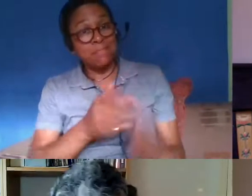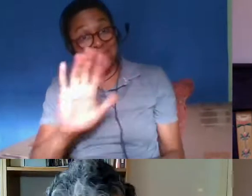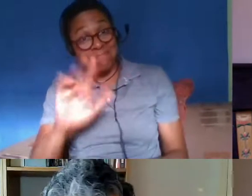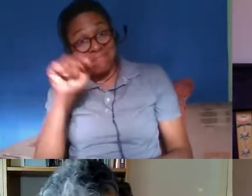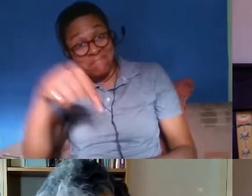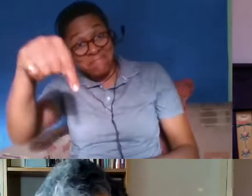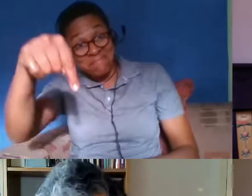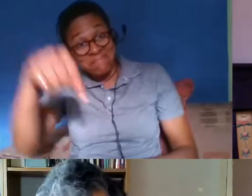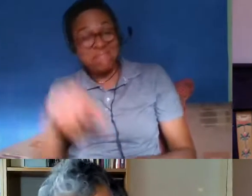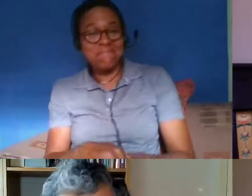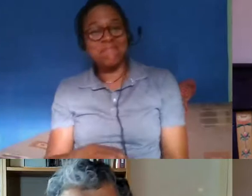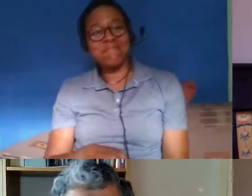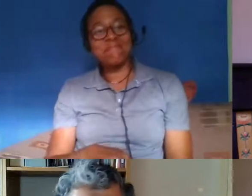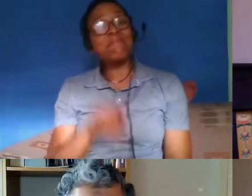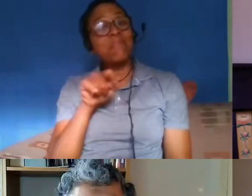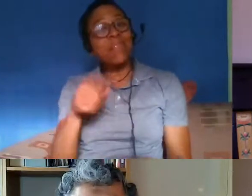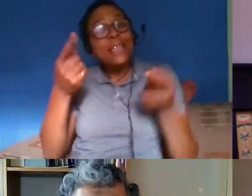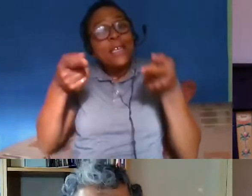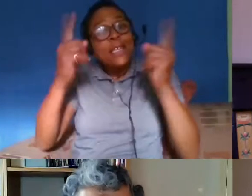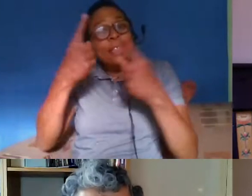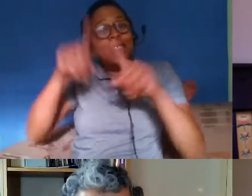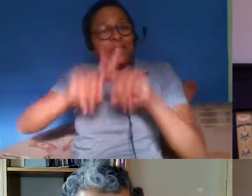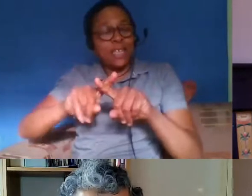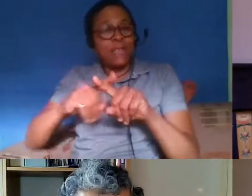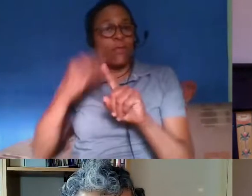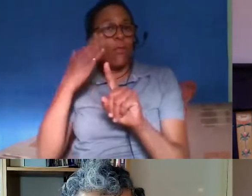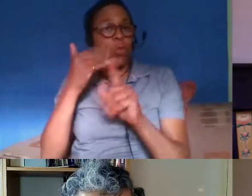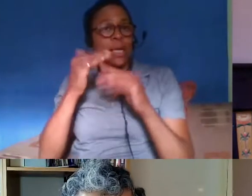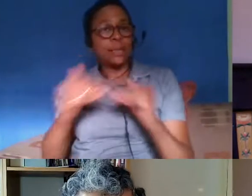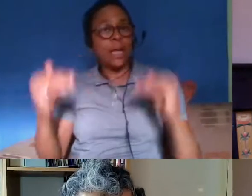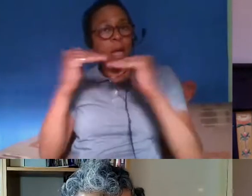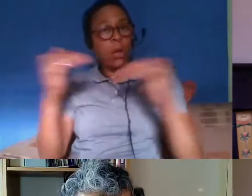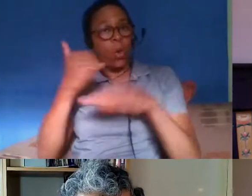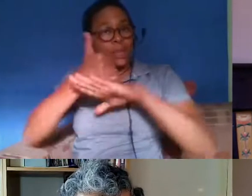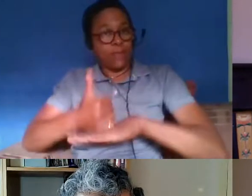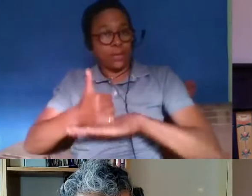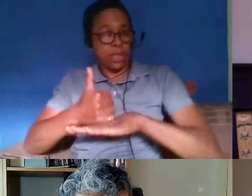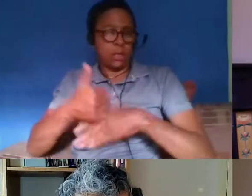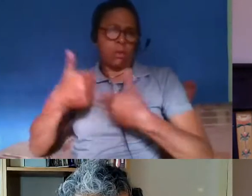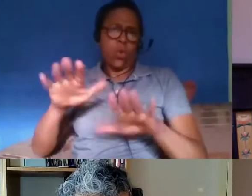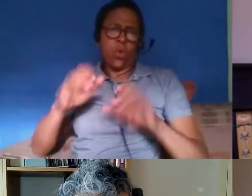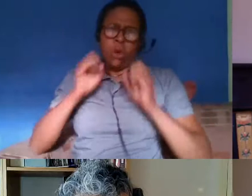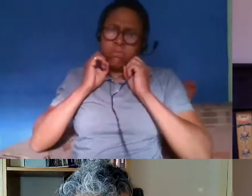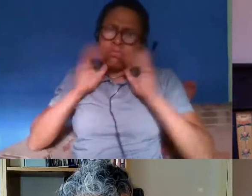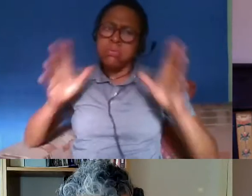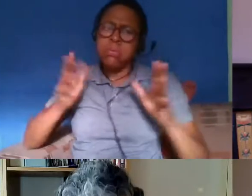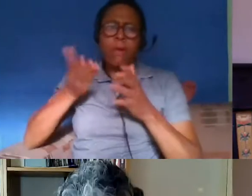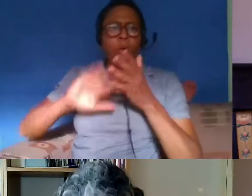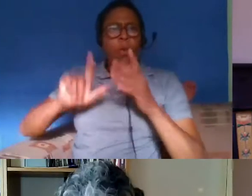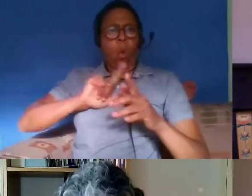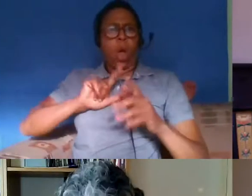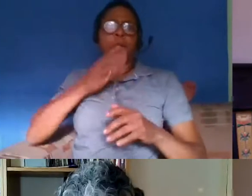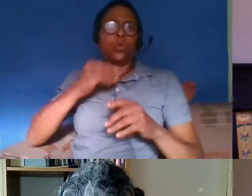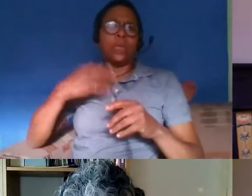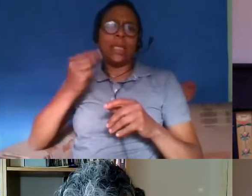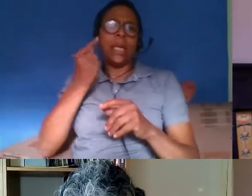uh jabir is the chief executive of race equality foundation where he has gained an international reputation for the use of evidence and developing